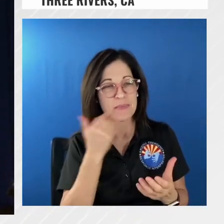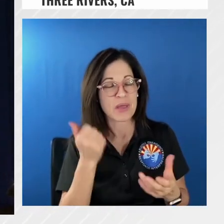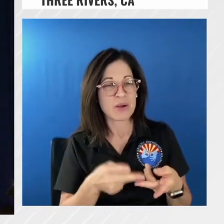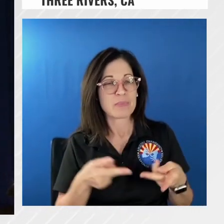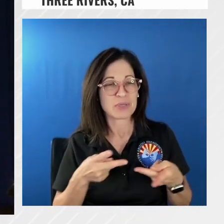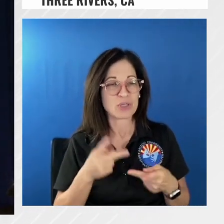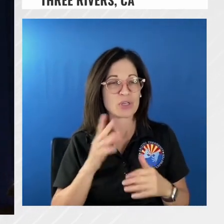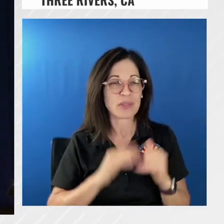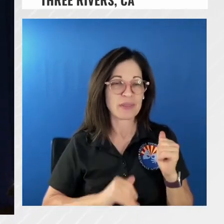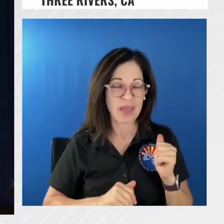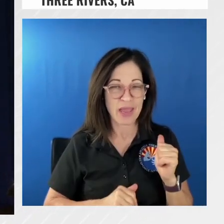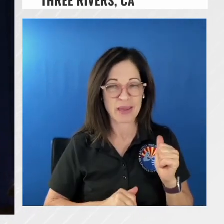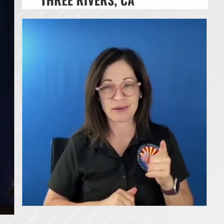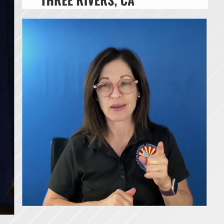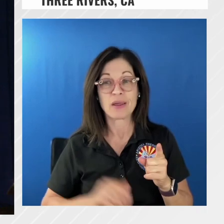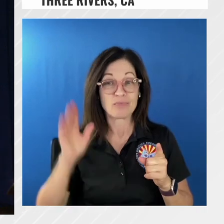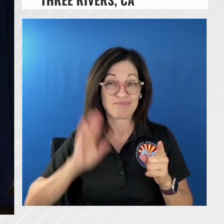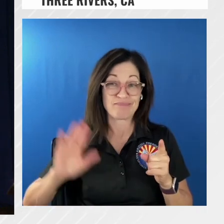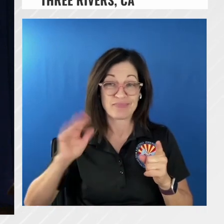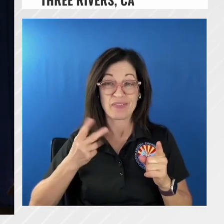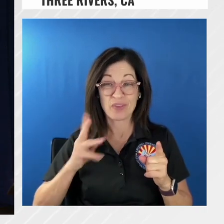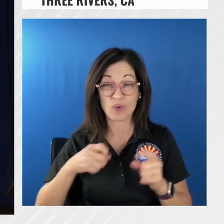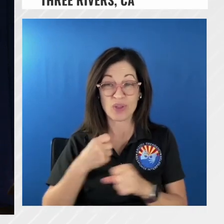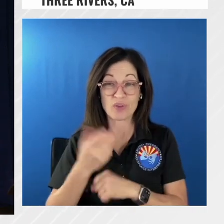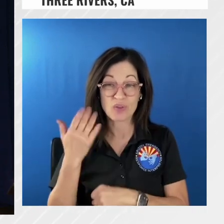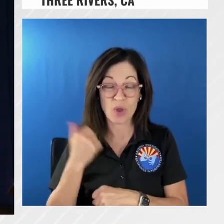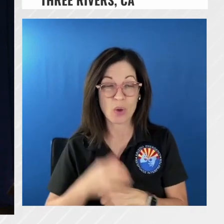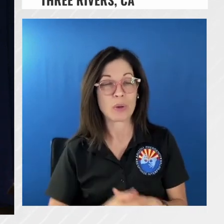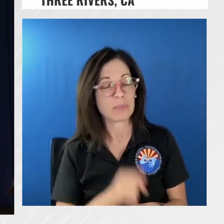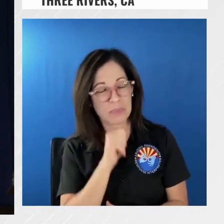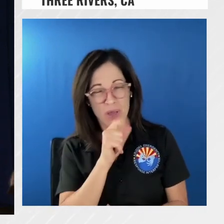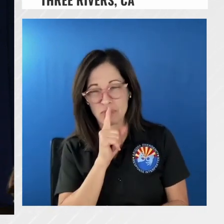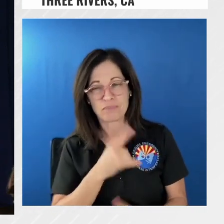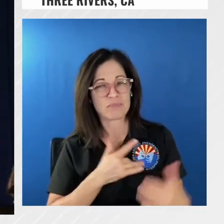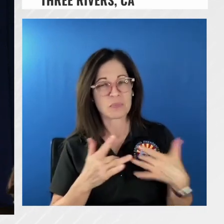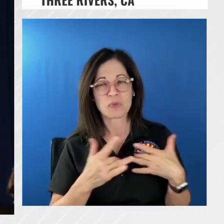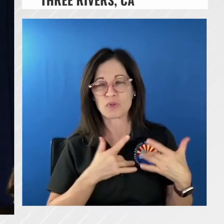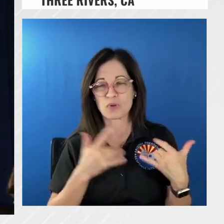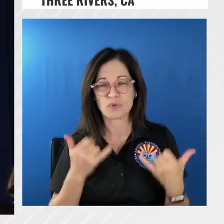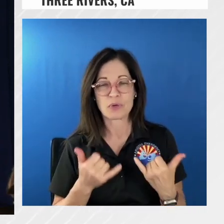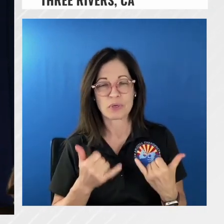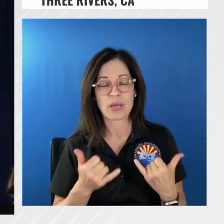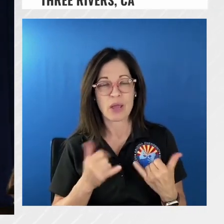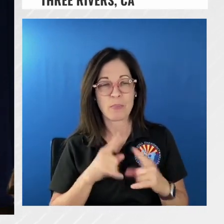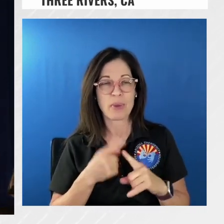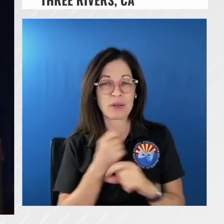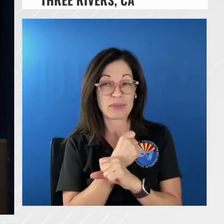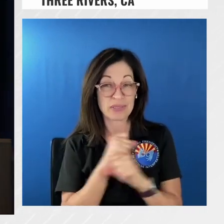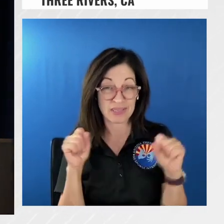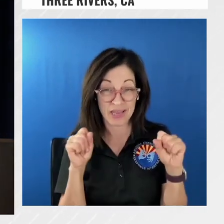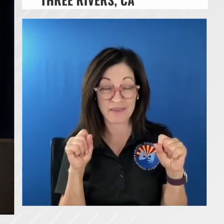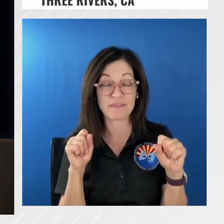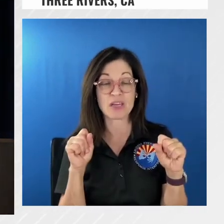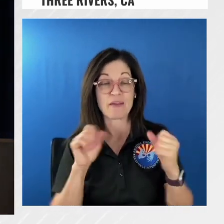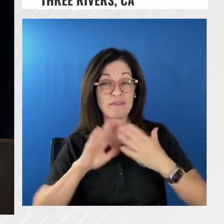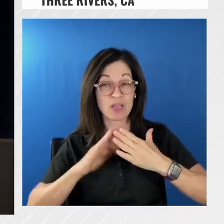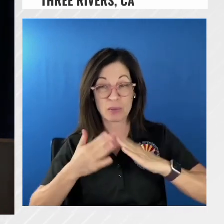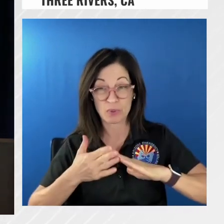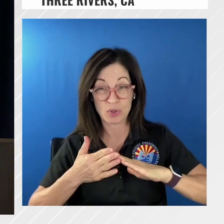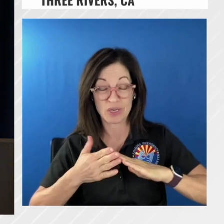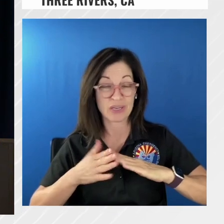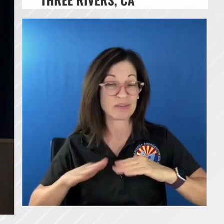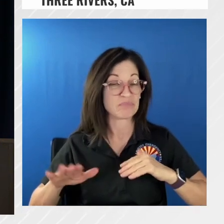were talking about a few years ago so i'm not terribly concerned at this point about the safety of the community but